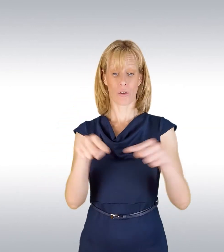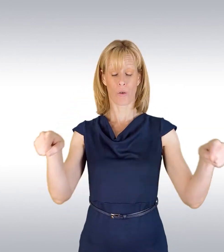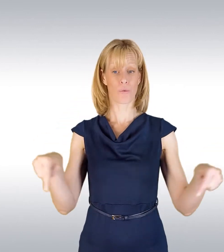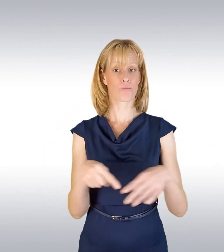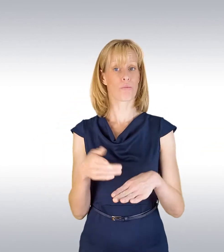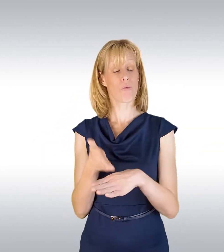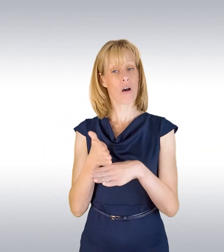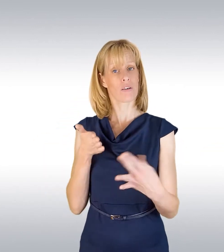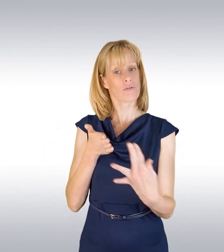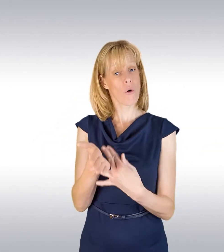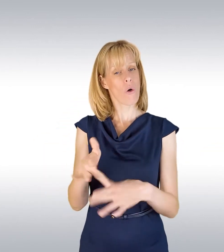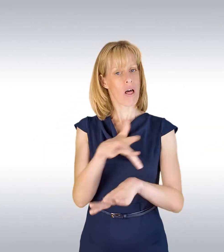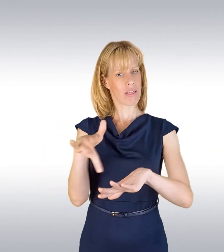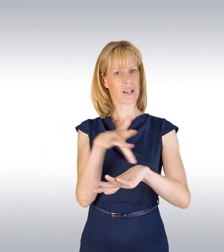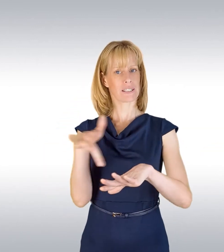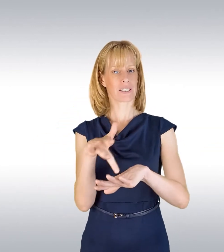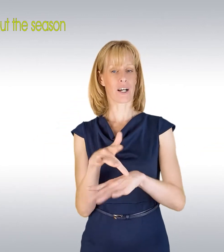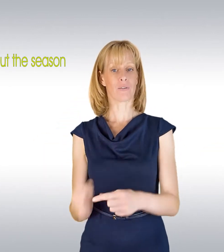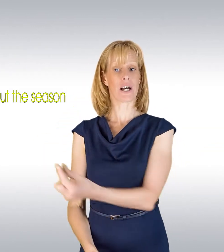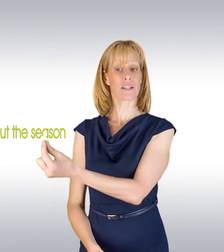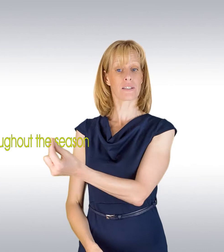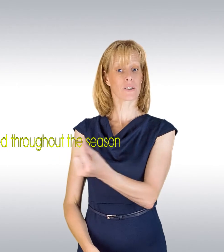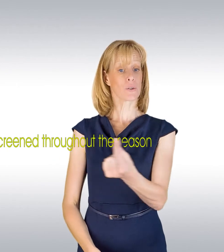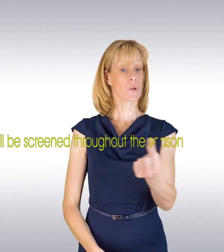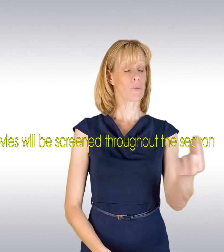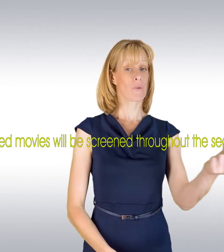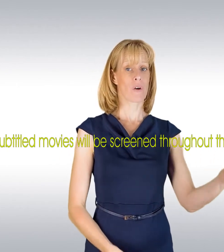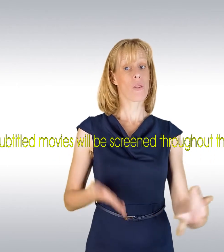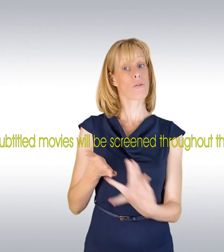the main auditorium and subtitled movies will be screened throughout the season.